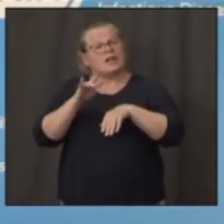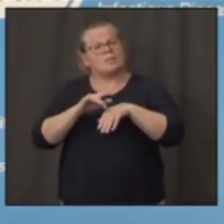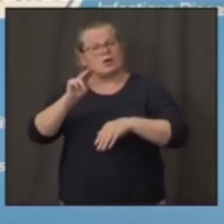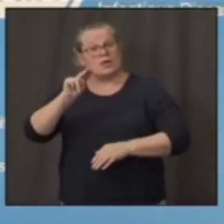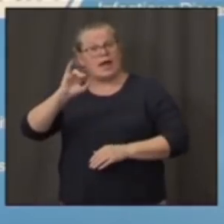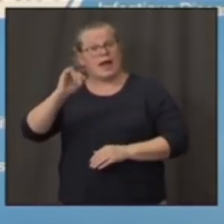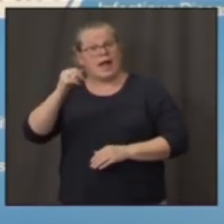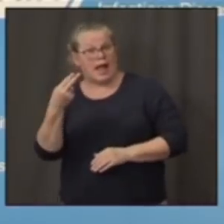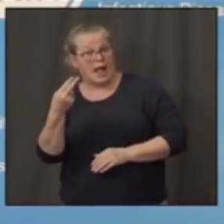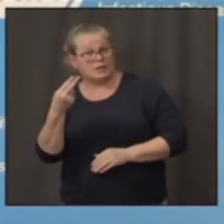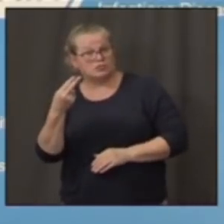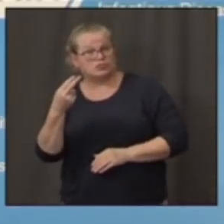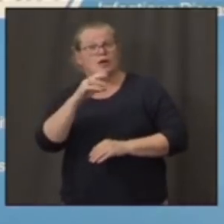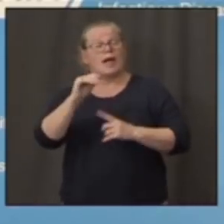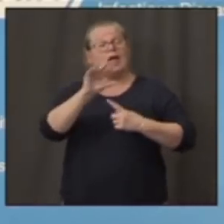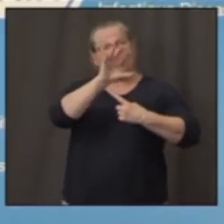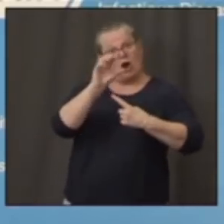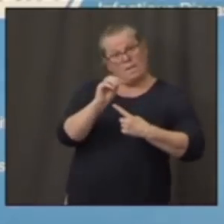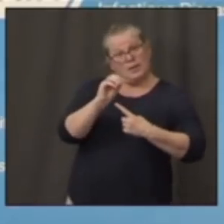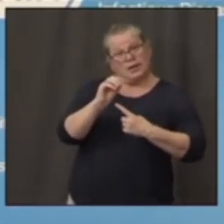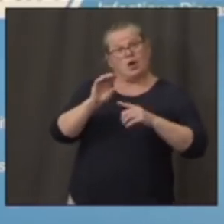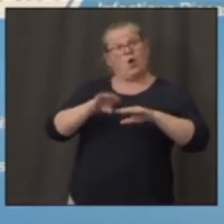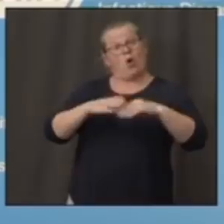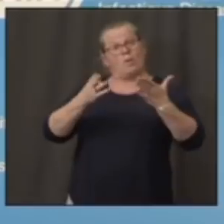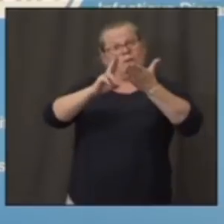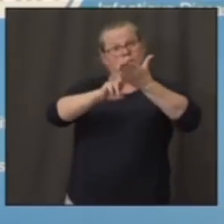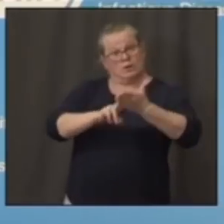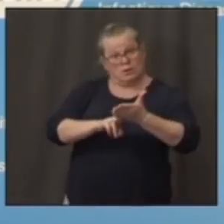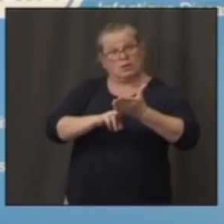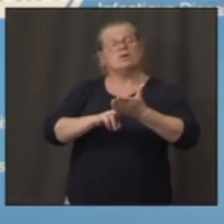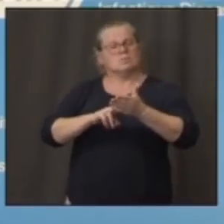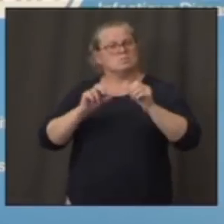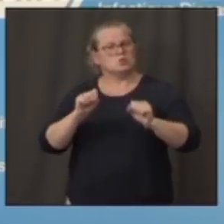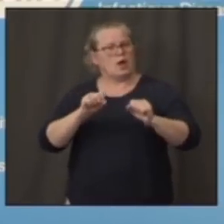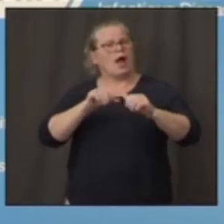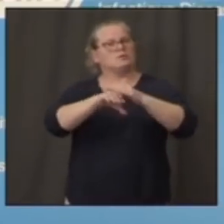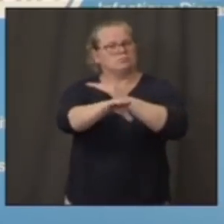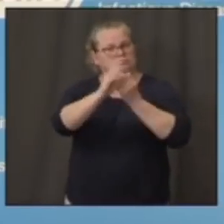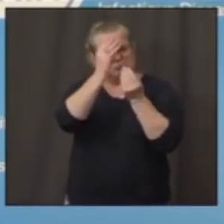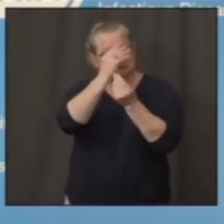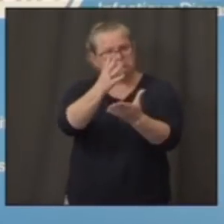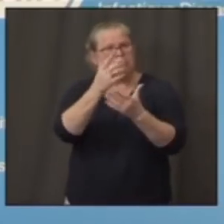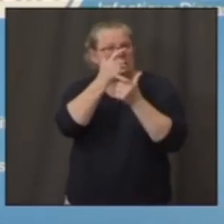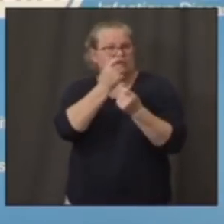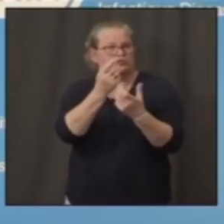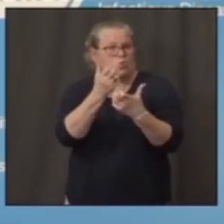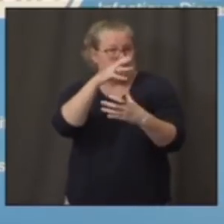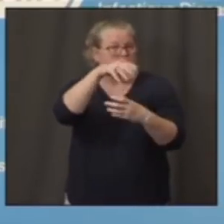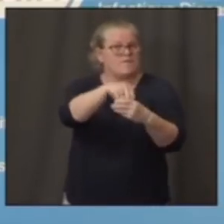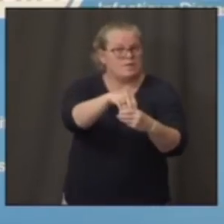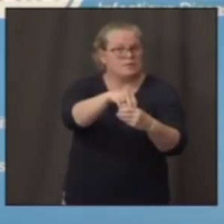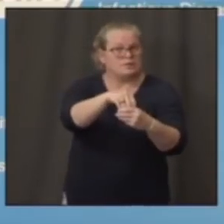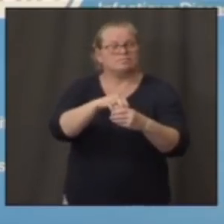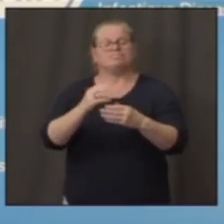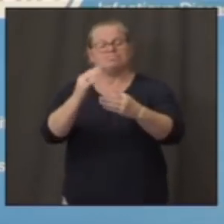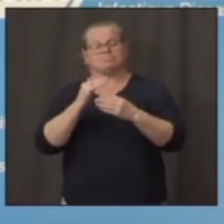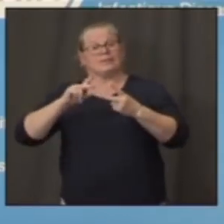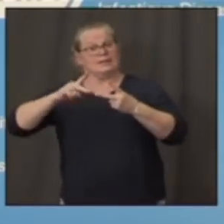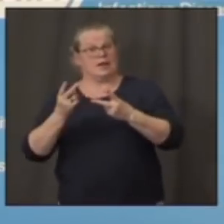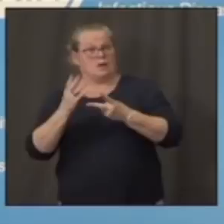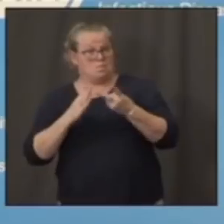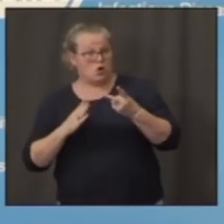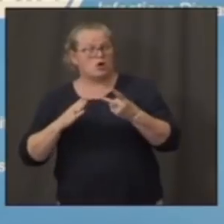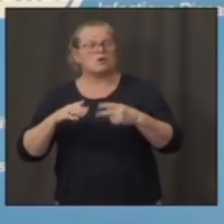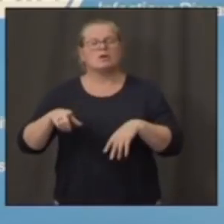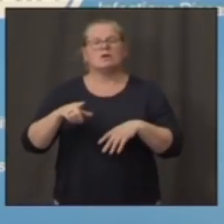helping as well as the company, you will have accessibility. The second part of your question is when do you think vaccine will